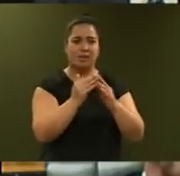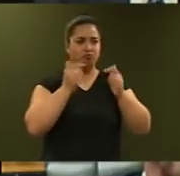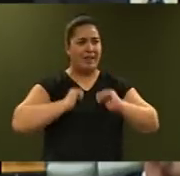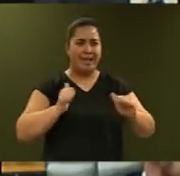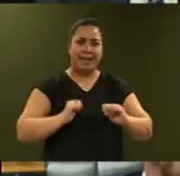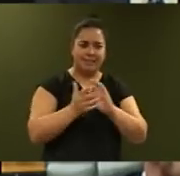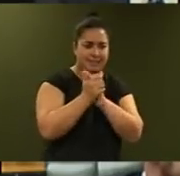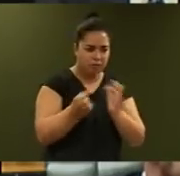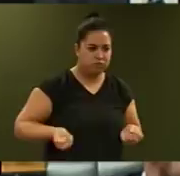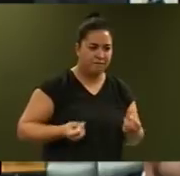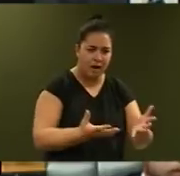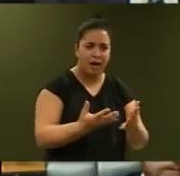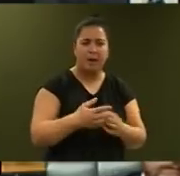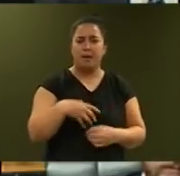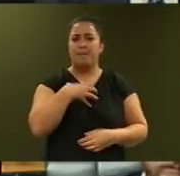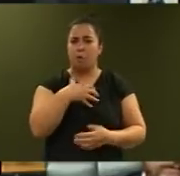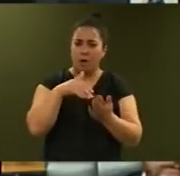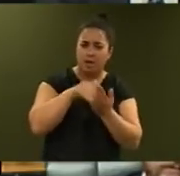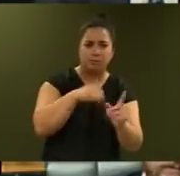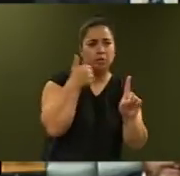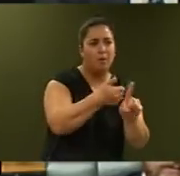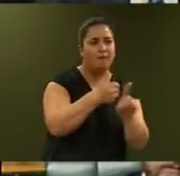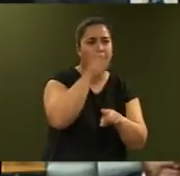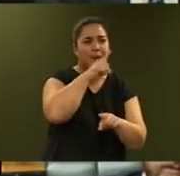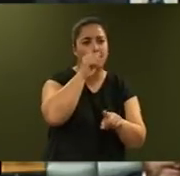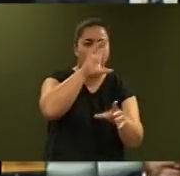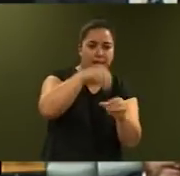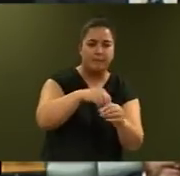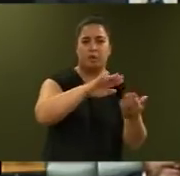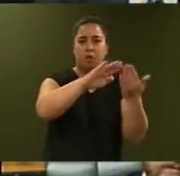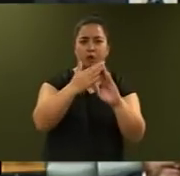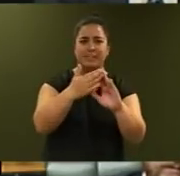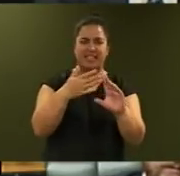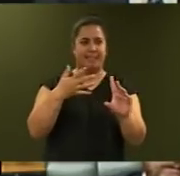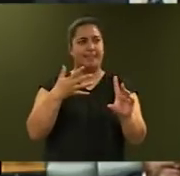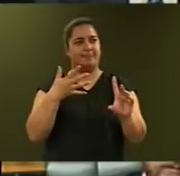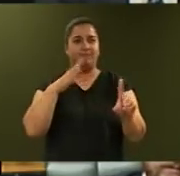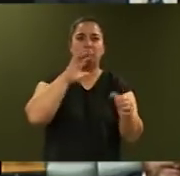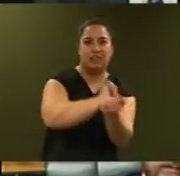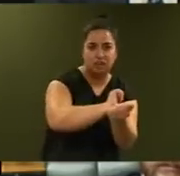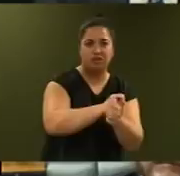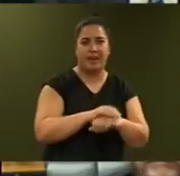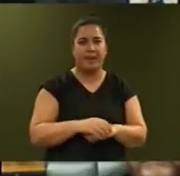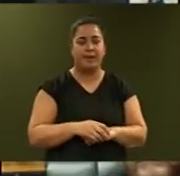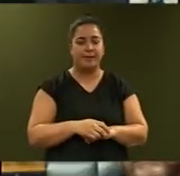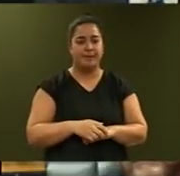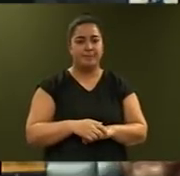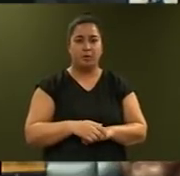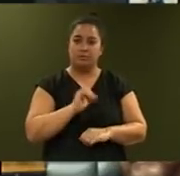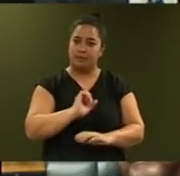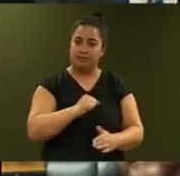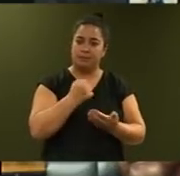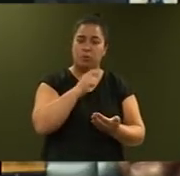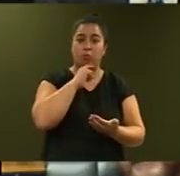people on probation and community sentences. To respond to unavoidable short-term pressures, this Budget will fund